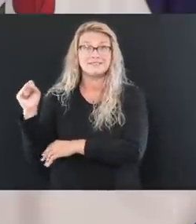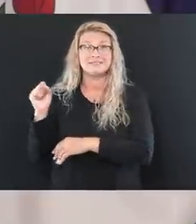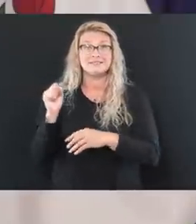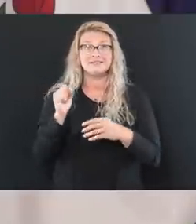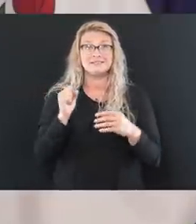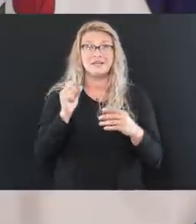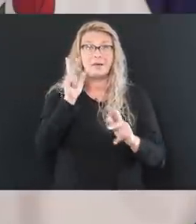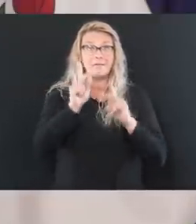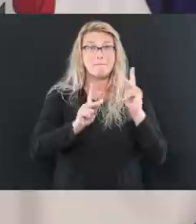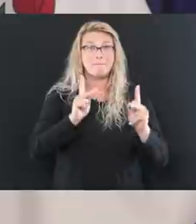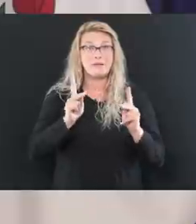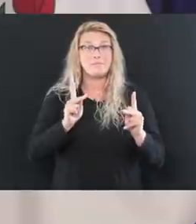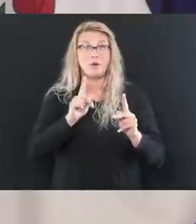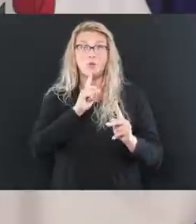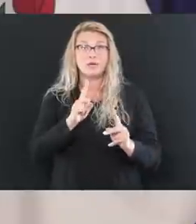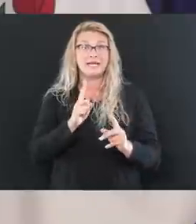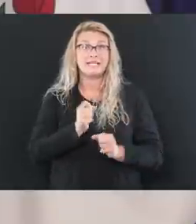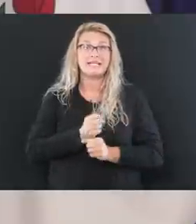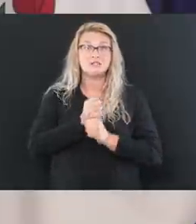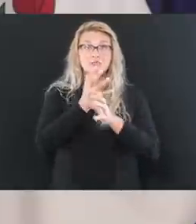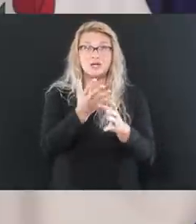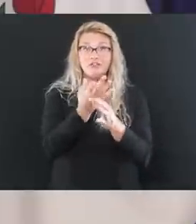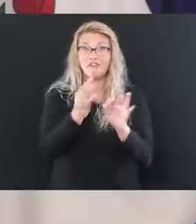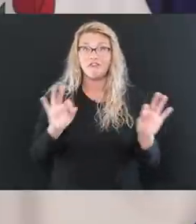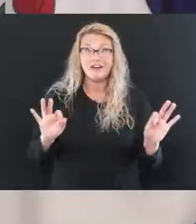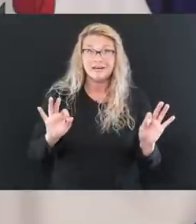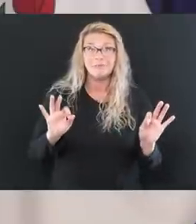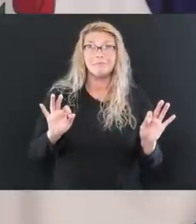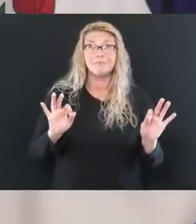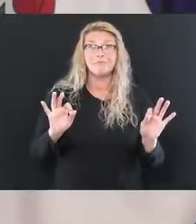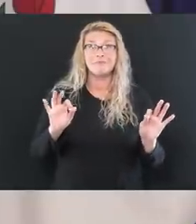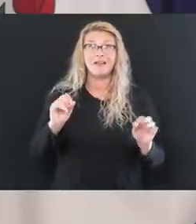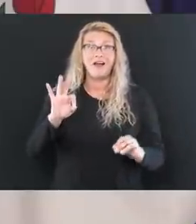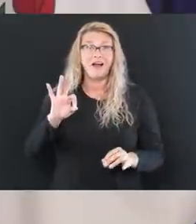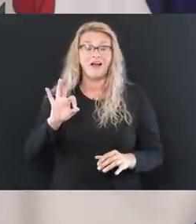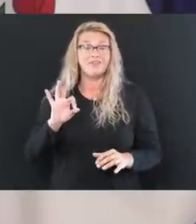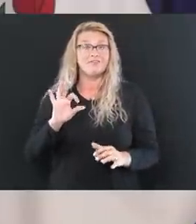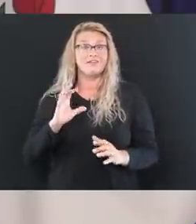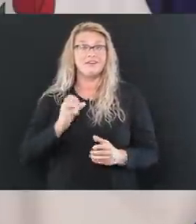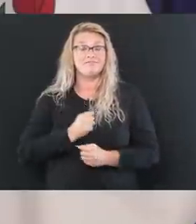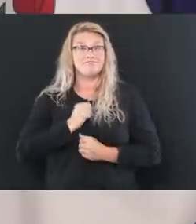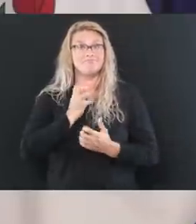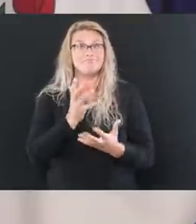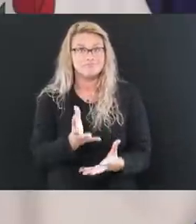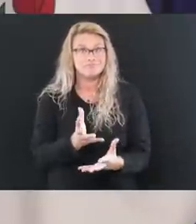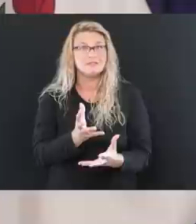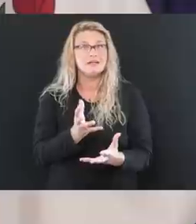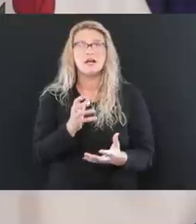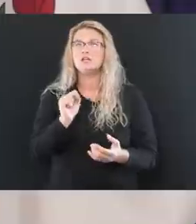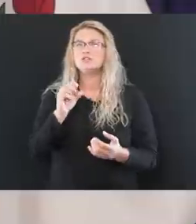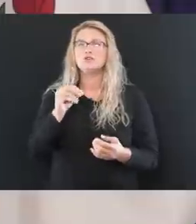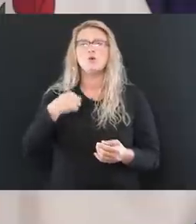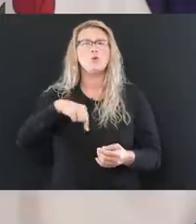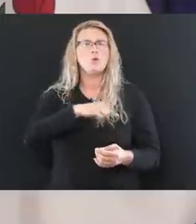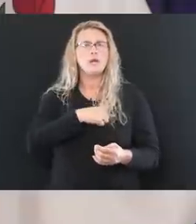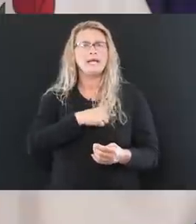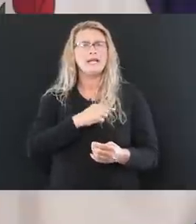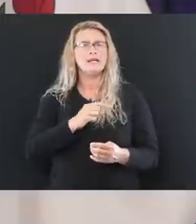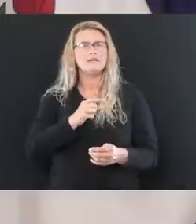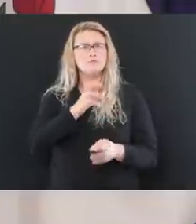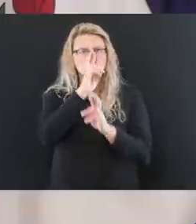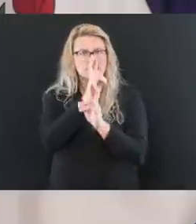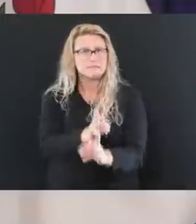showing and expressing our freedom of speech and everything. We did that in a kind way. We did that in a